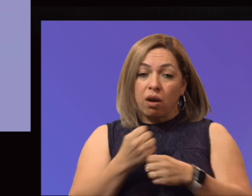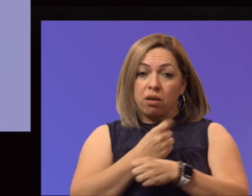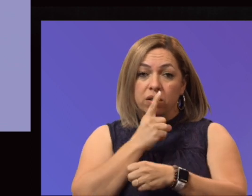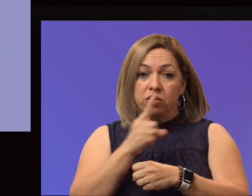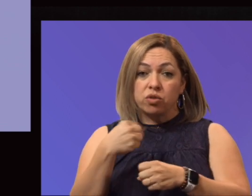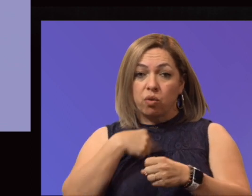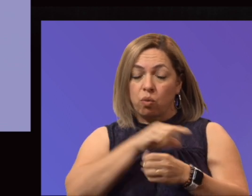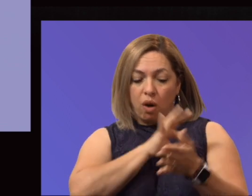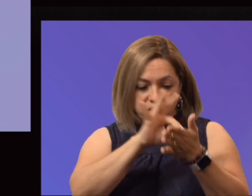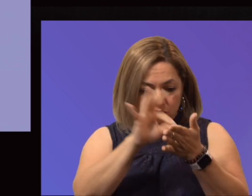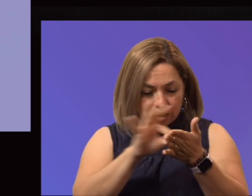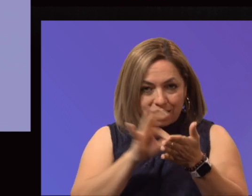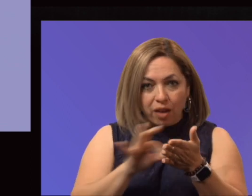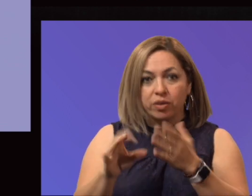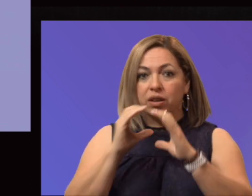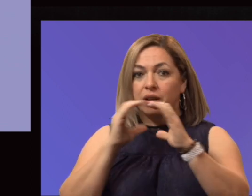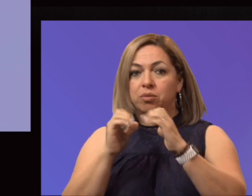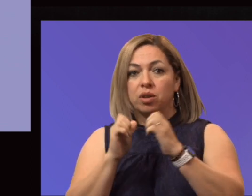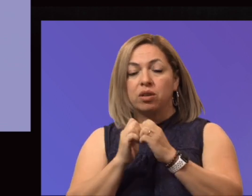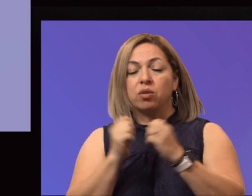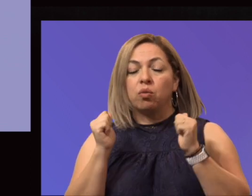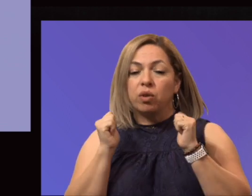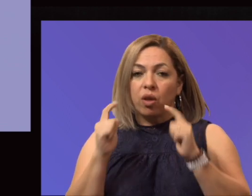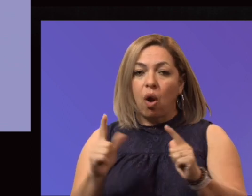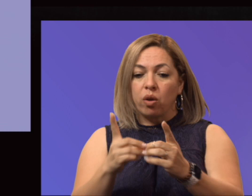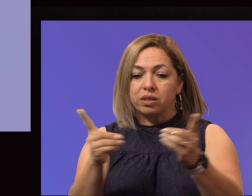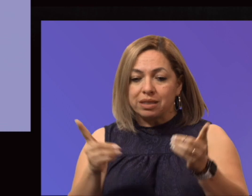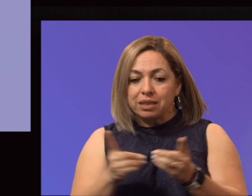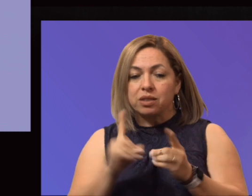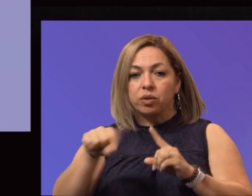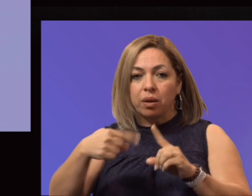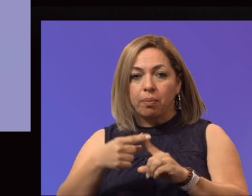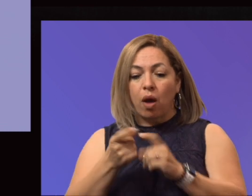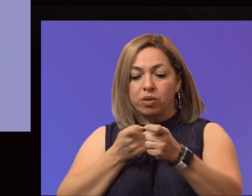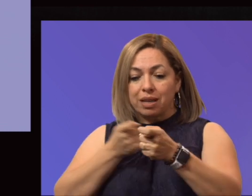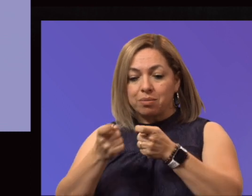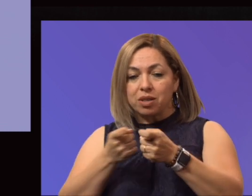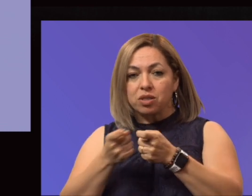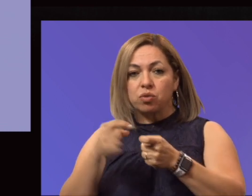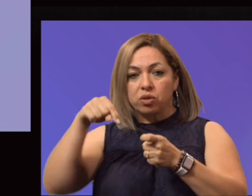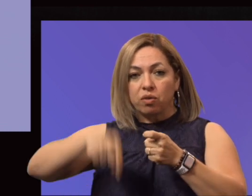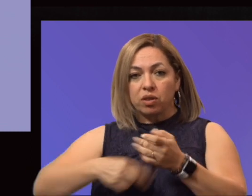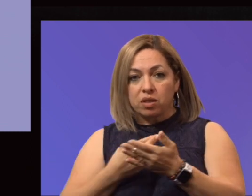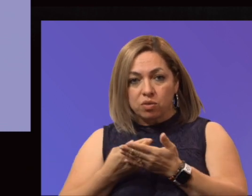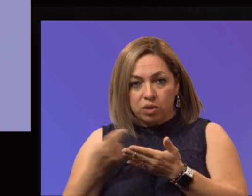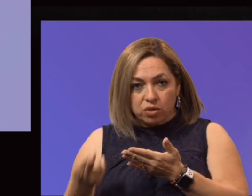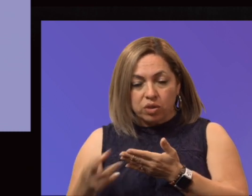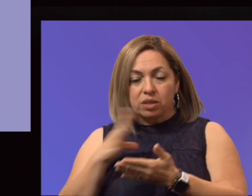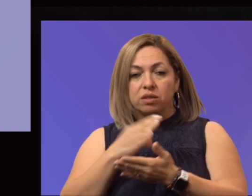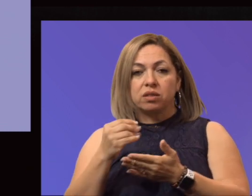we're communicating with the entire district regarding the administration of these particular resources, and we provide a